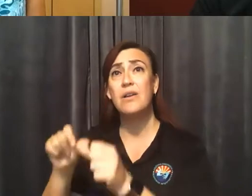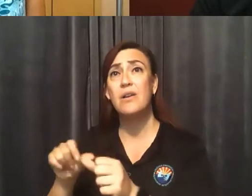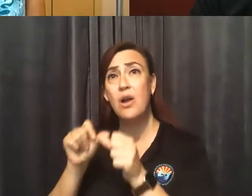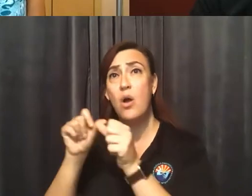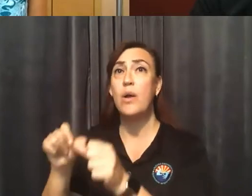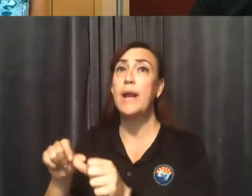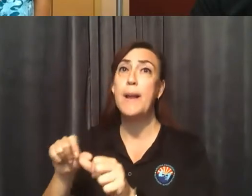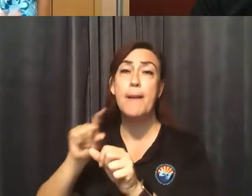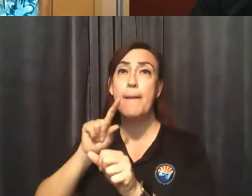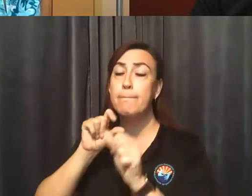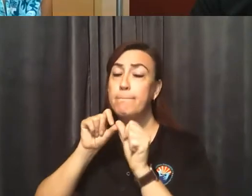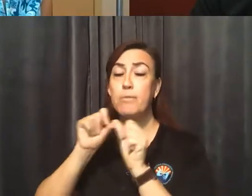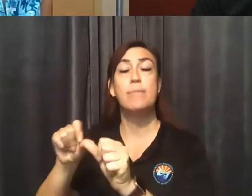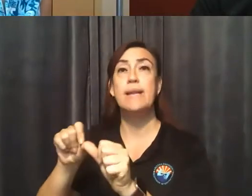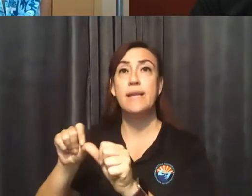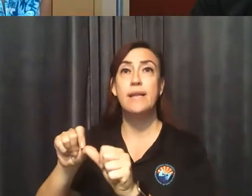for fitness facilities?